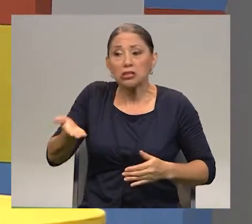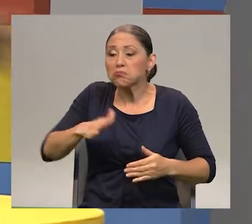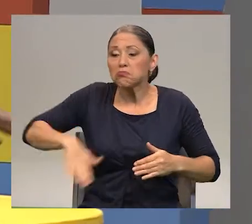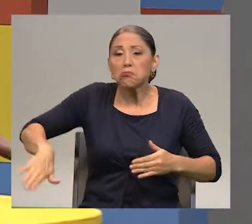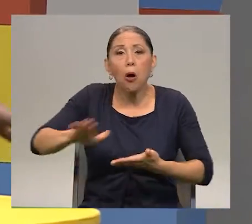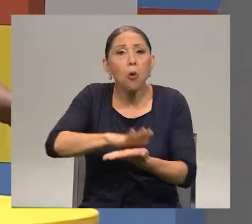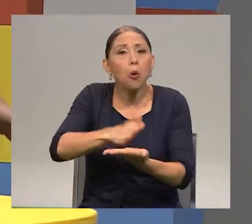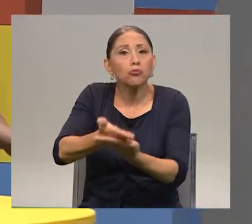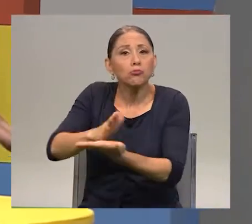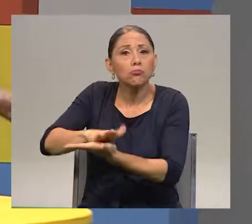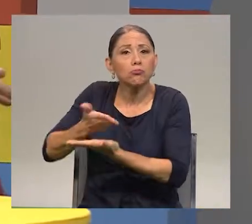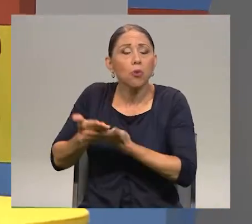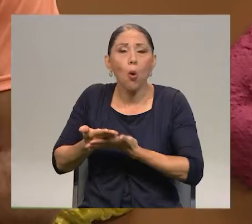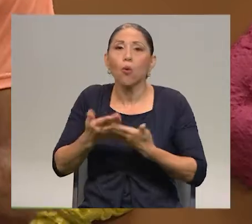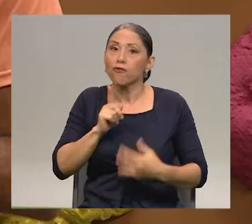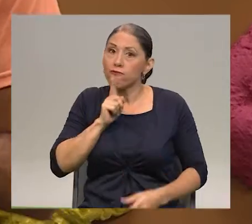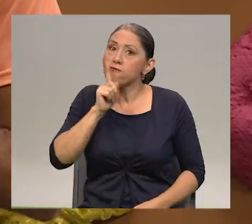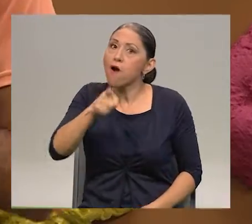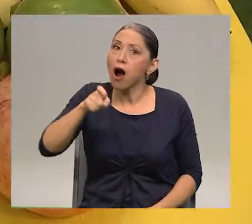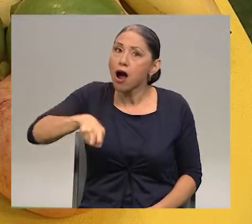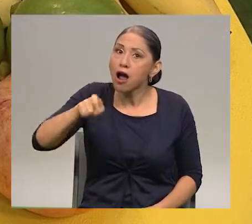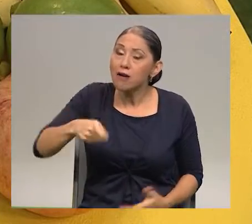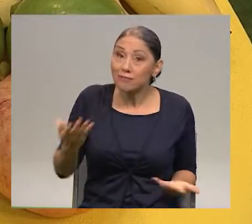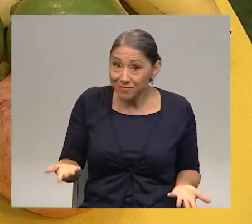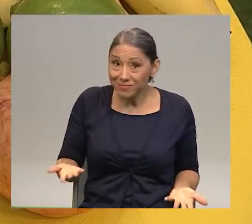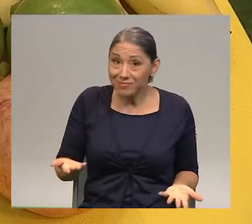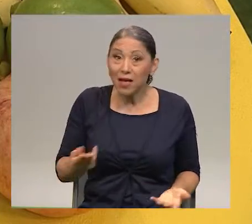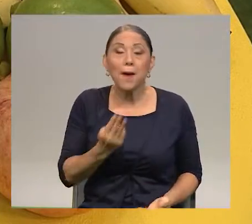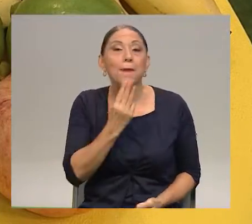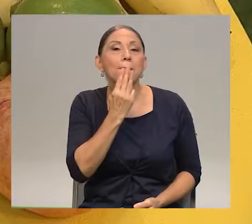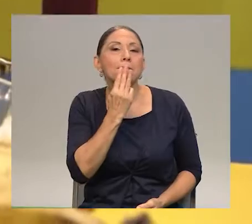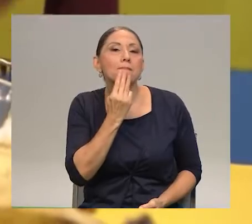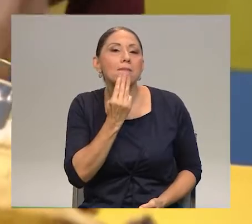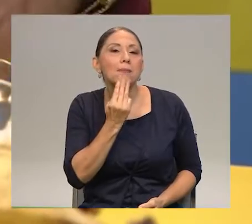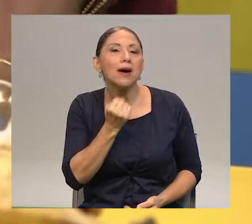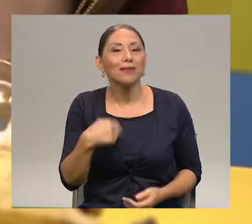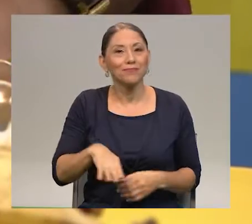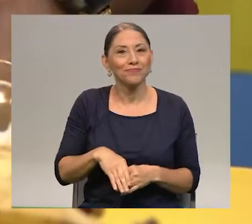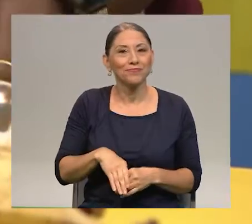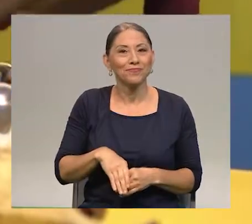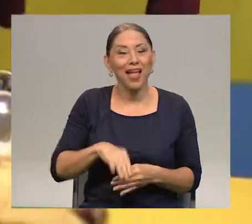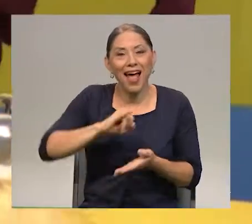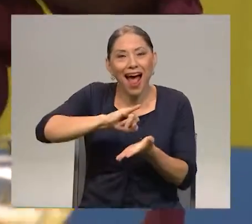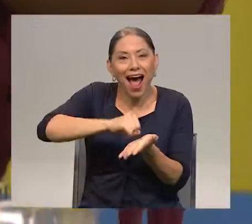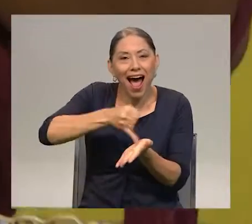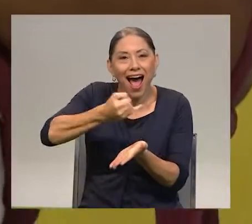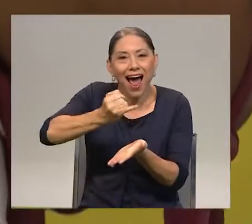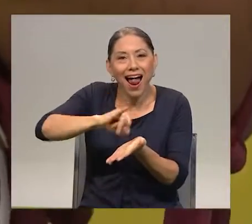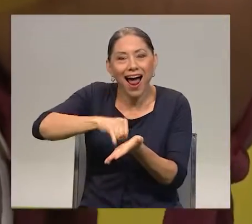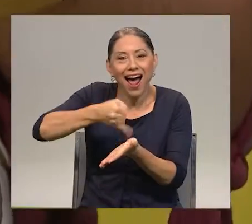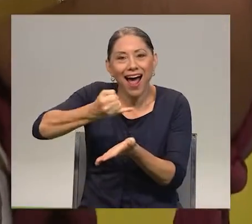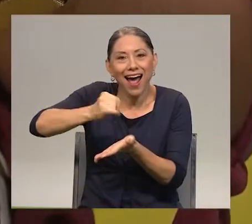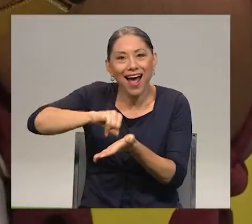They are really necessary. Yes. We have honey. Mmm. We have jam.